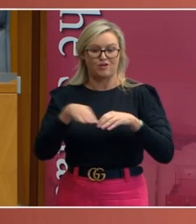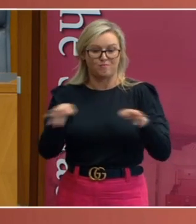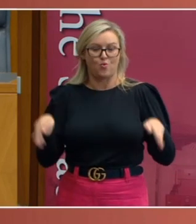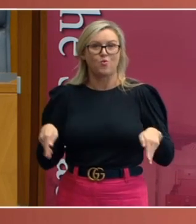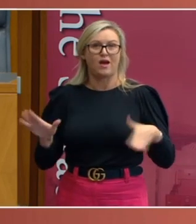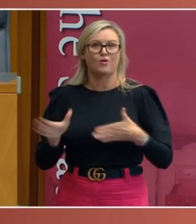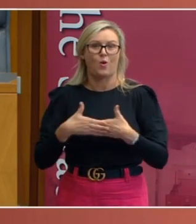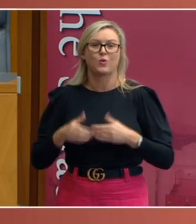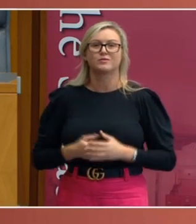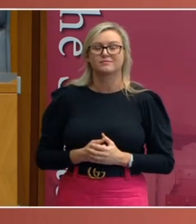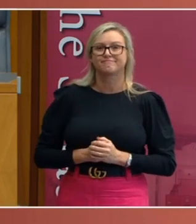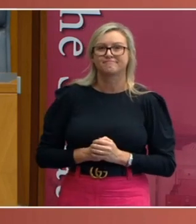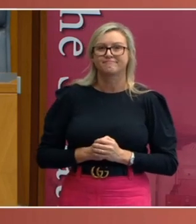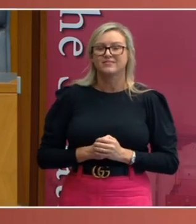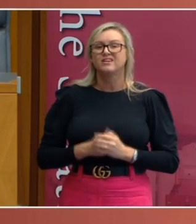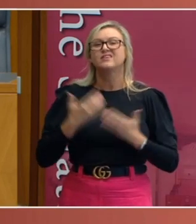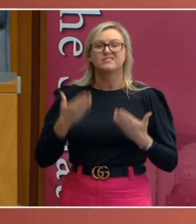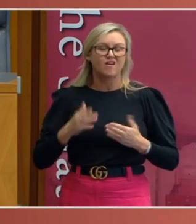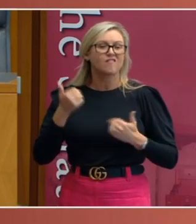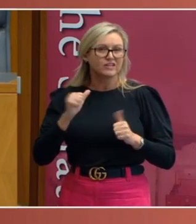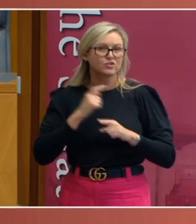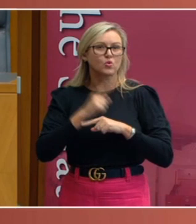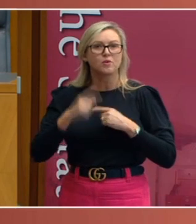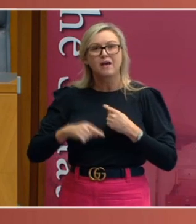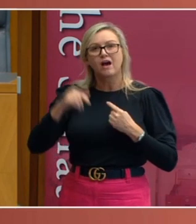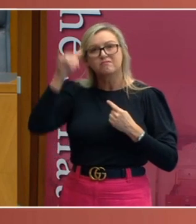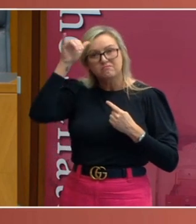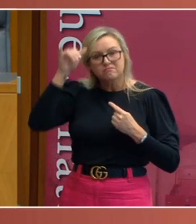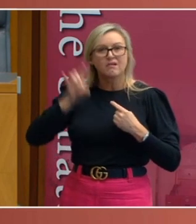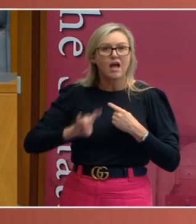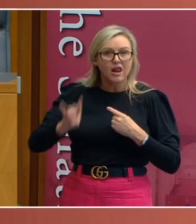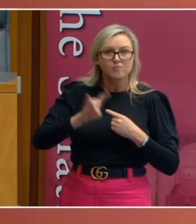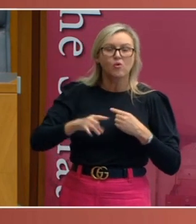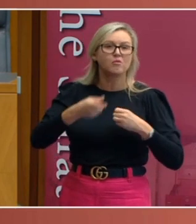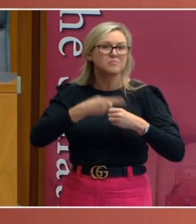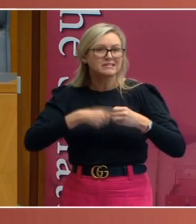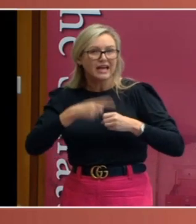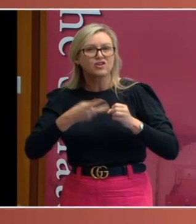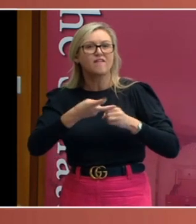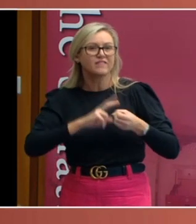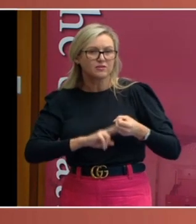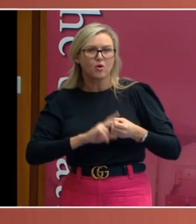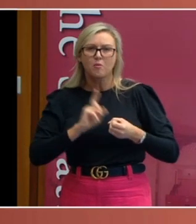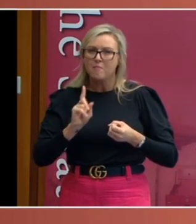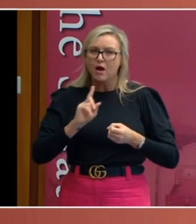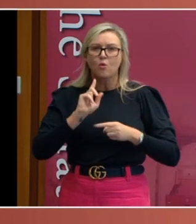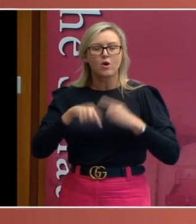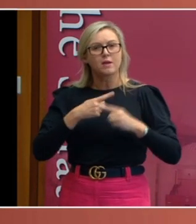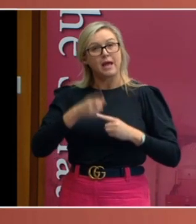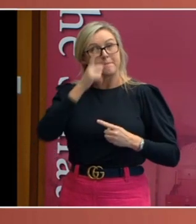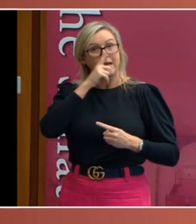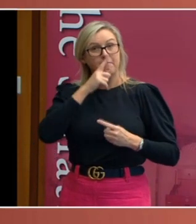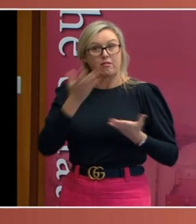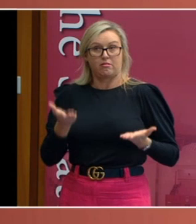So, we know about diseased cattle and potatoes, but what about people? Don't people have greater rights to cross state